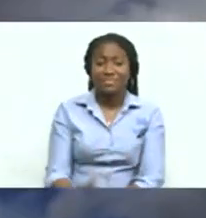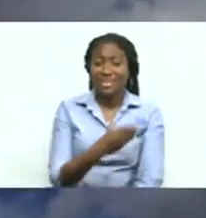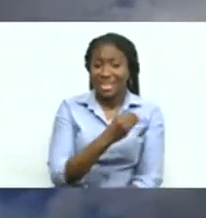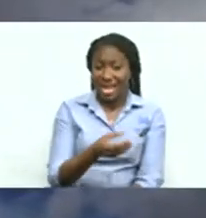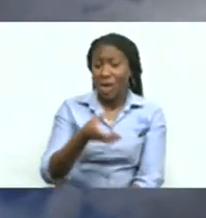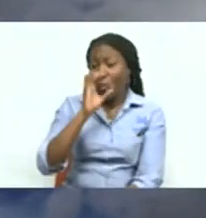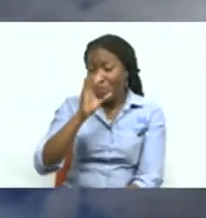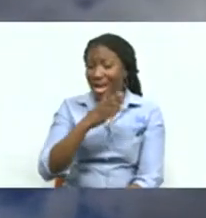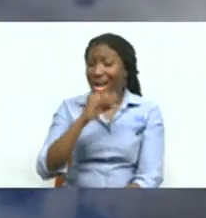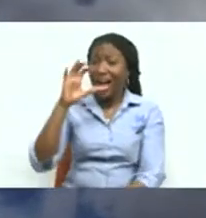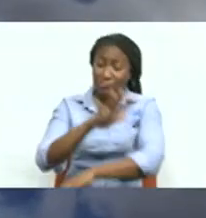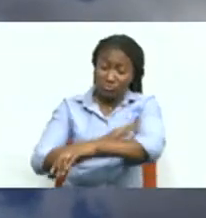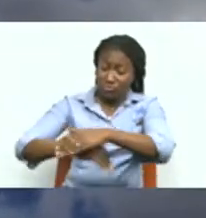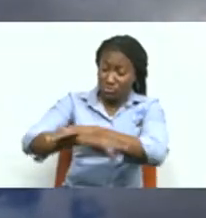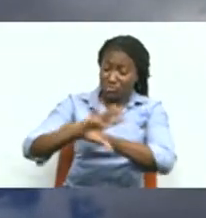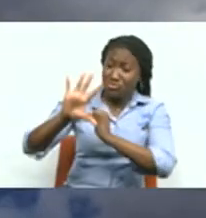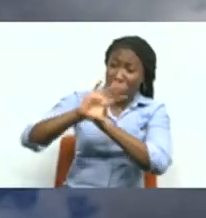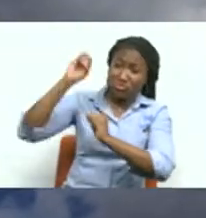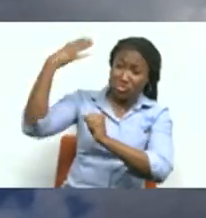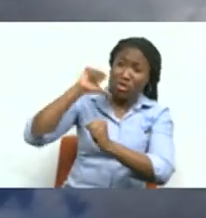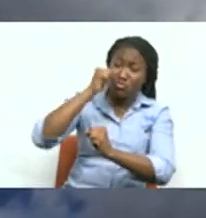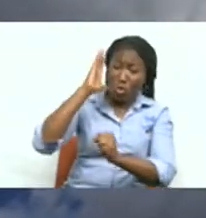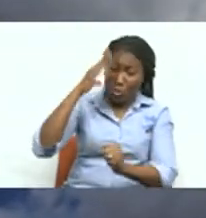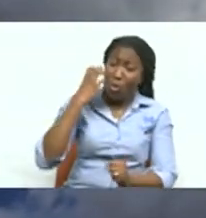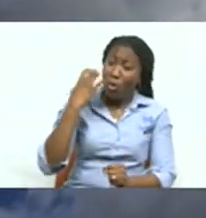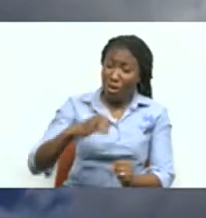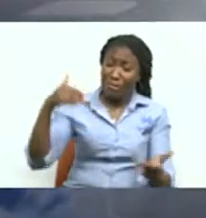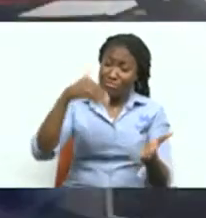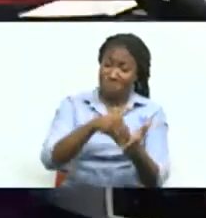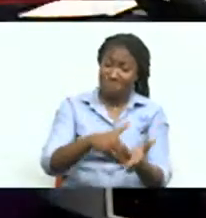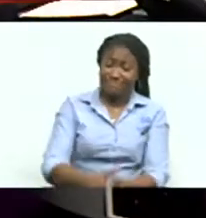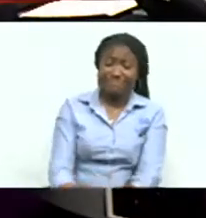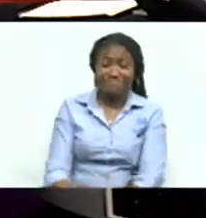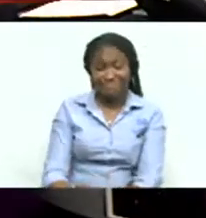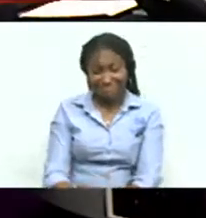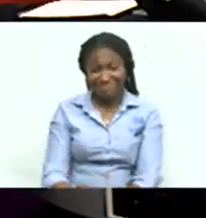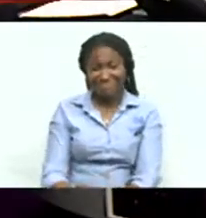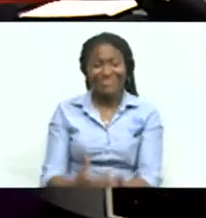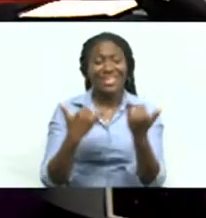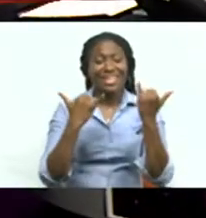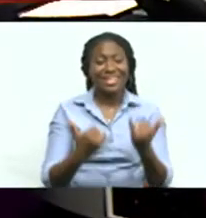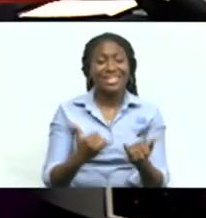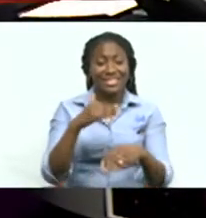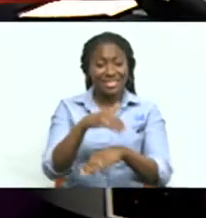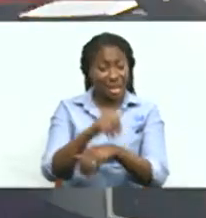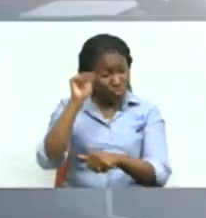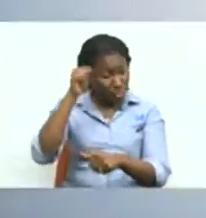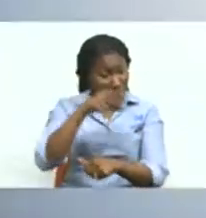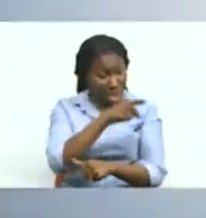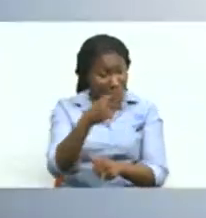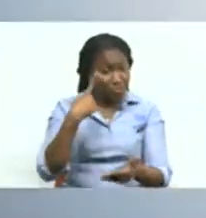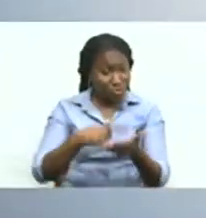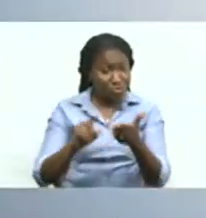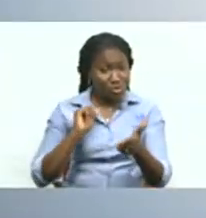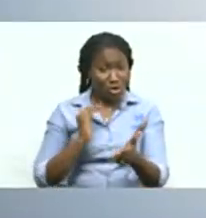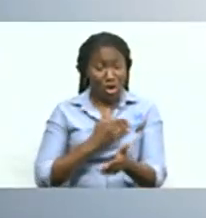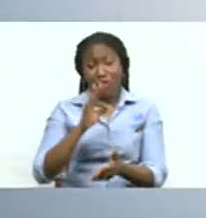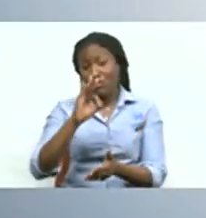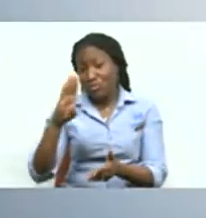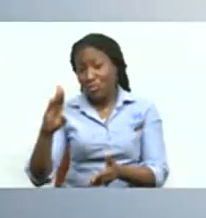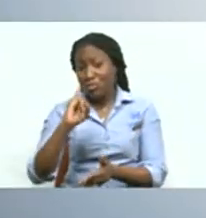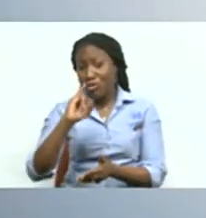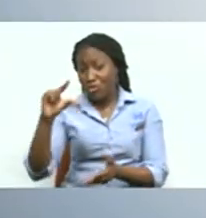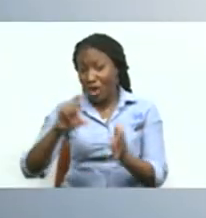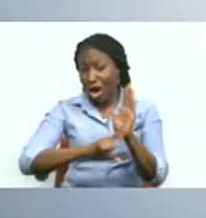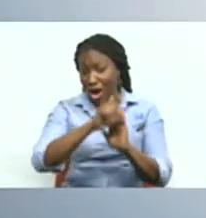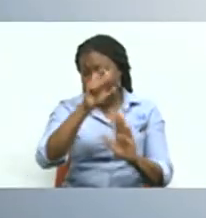with the water and sunscreen because tomorrow's forecast to be yet another hot day as we leave you tonight let's remind you to stay connected with us on our social media